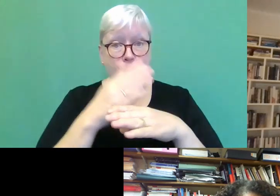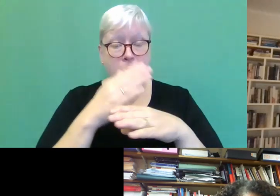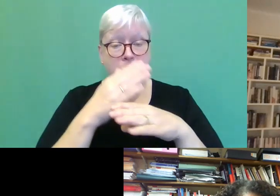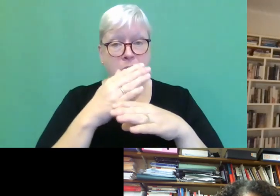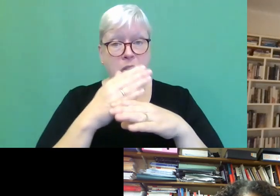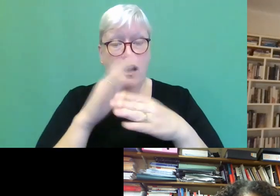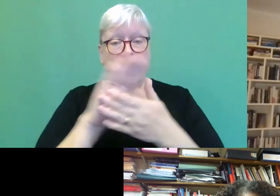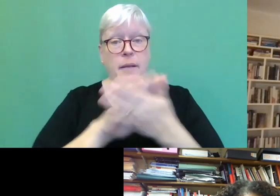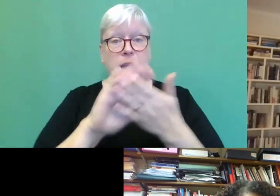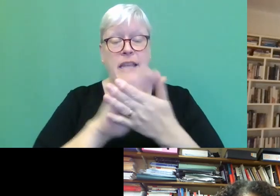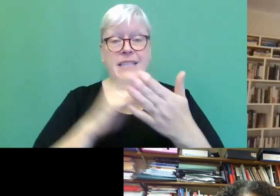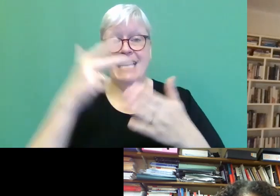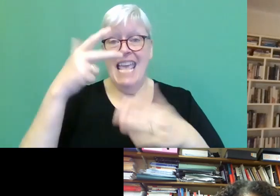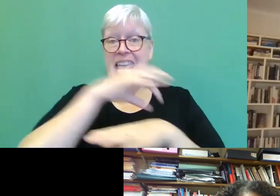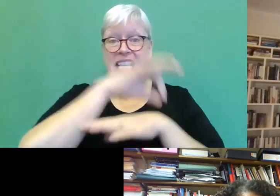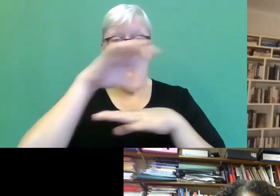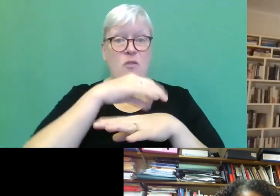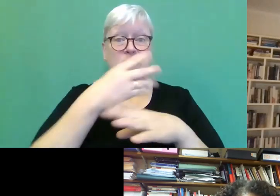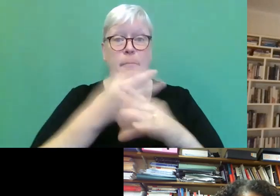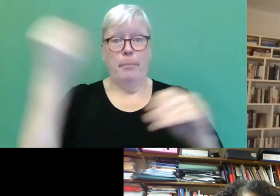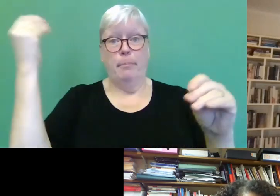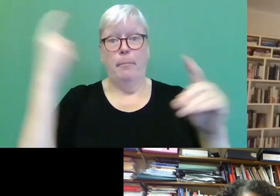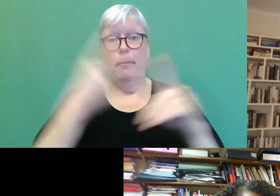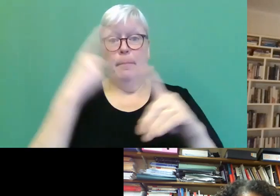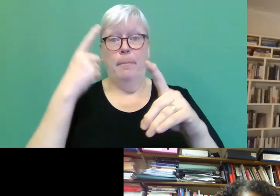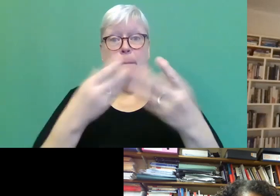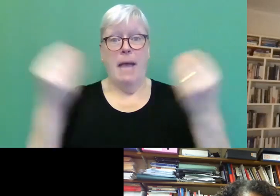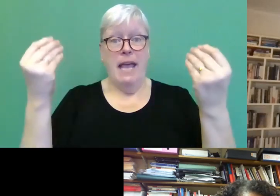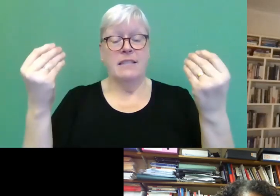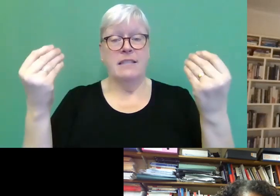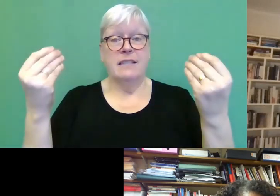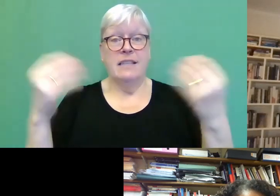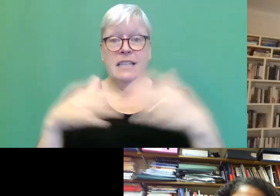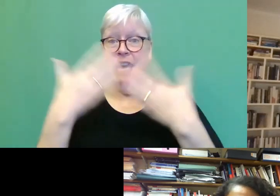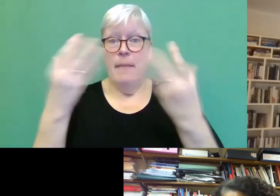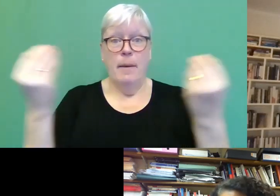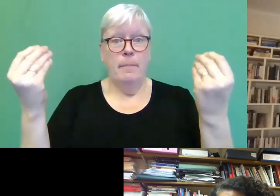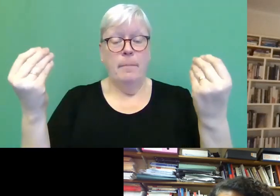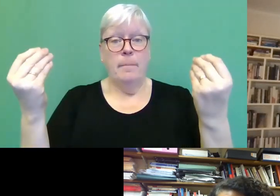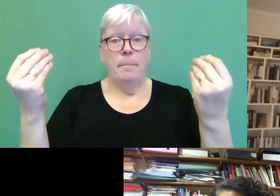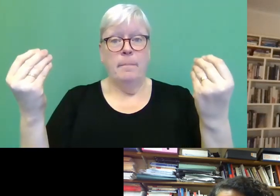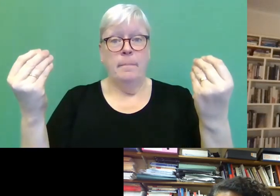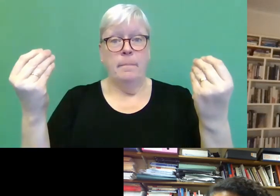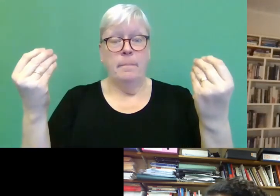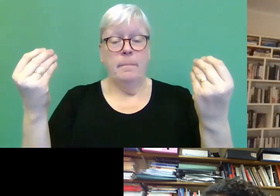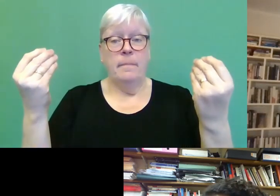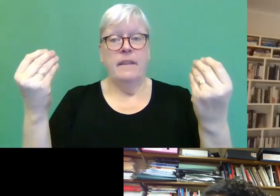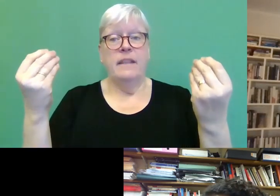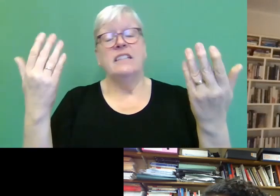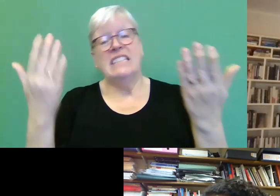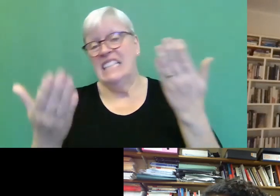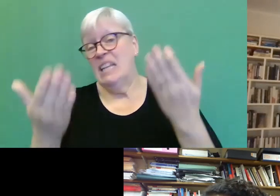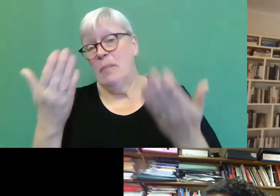then eight hours can just go like that, you know, and it, the day has just gone and I've barely looked up. So it just